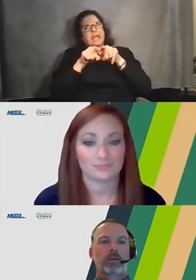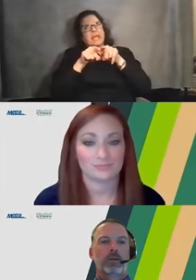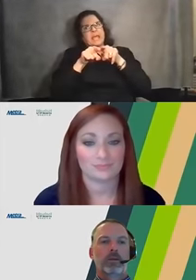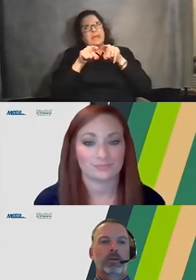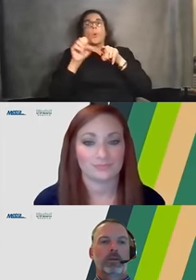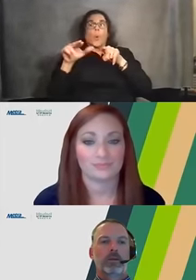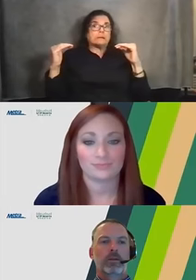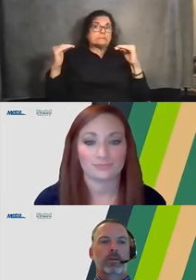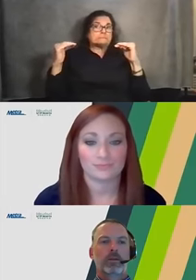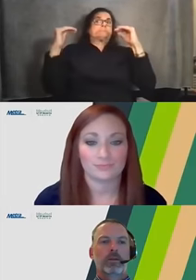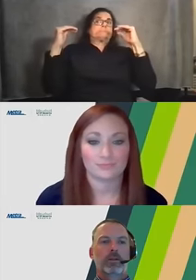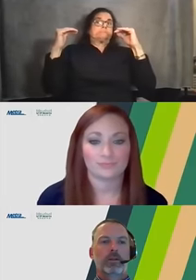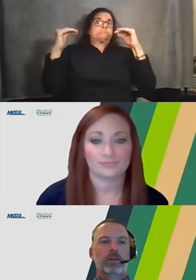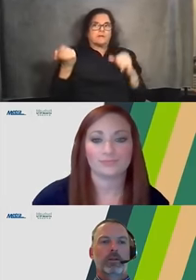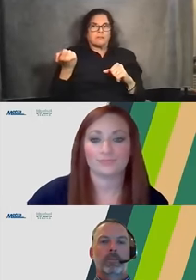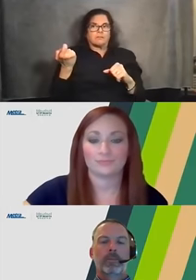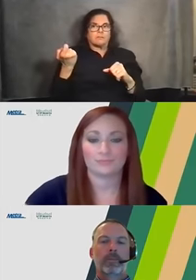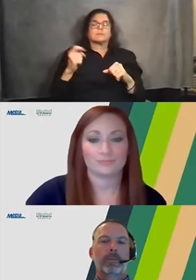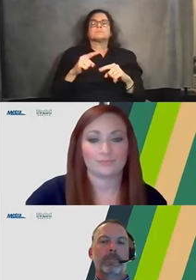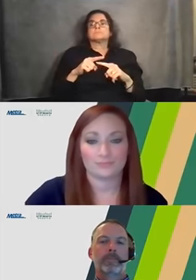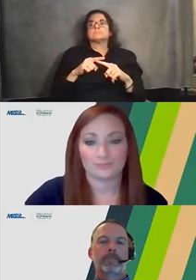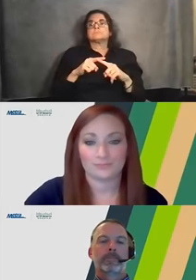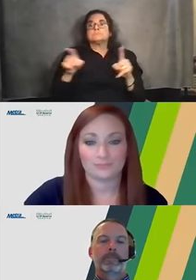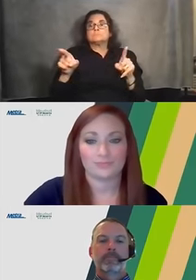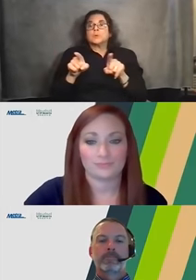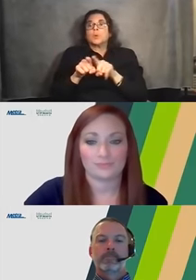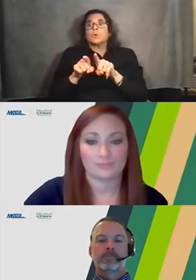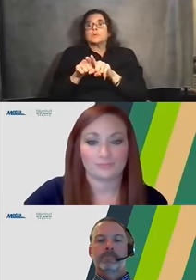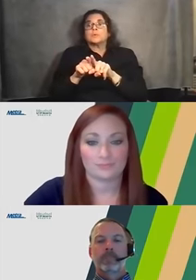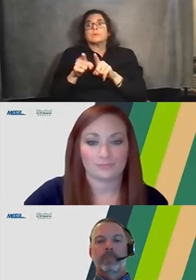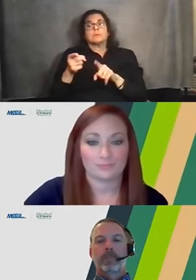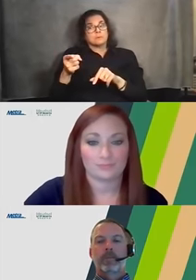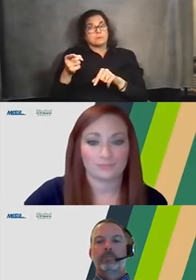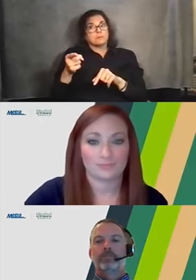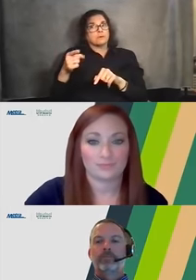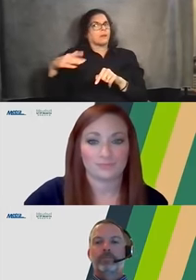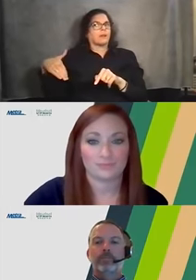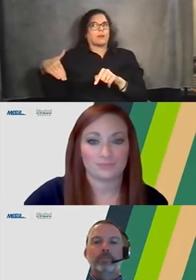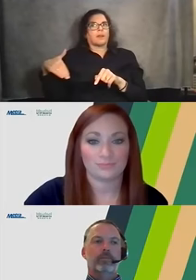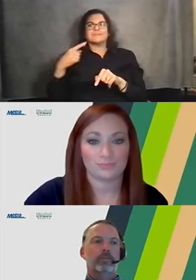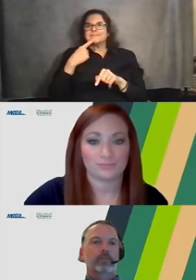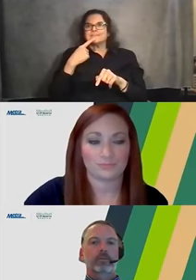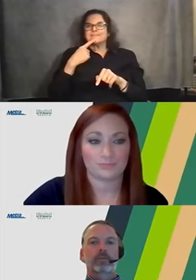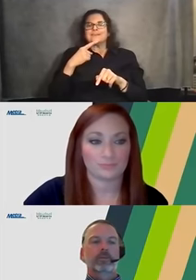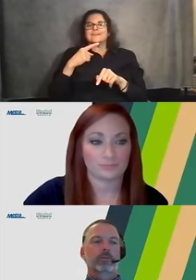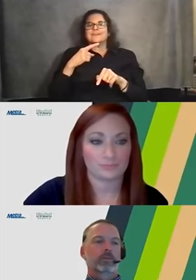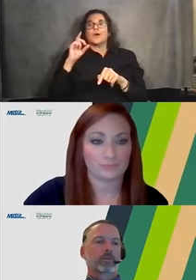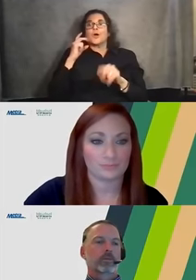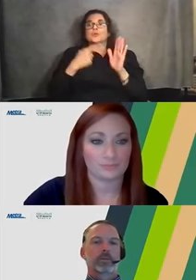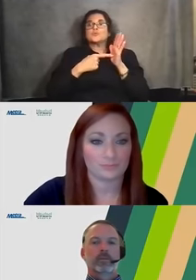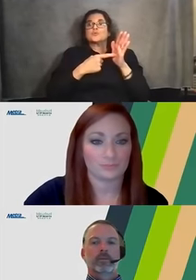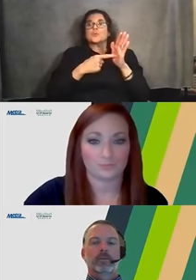a little bit. But, but in, in addition, as you may have noticed, I didn't point it out, I could have, but when we showed pictures of the new bridges